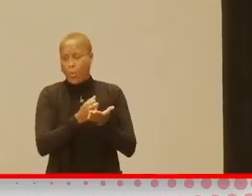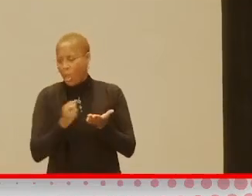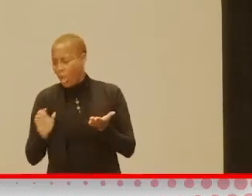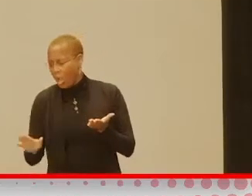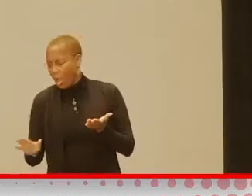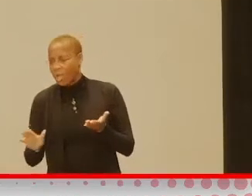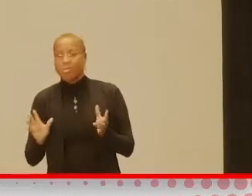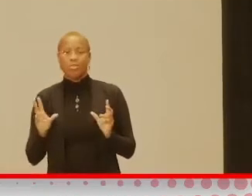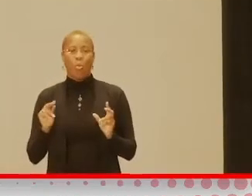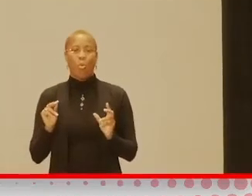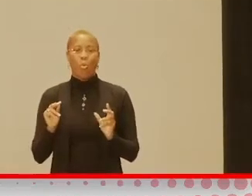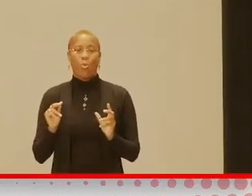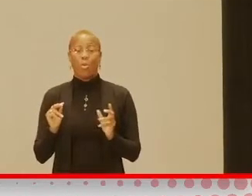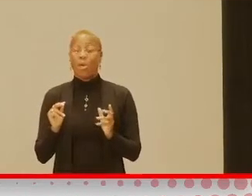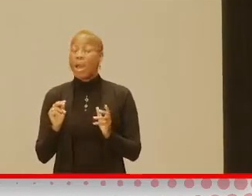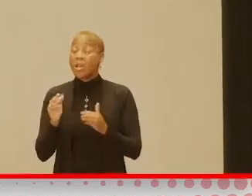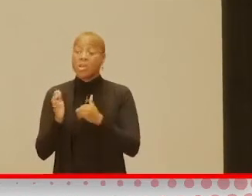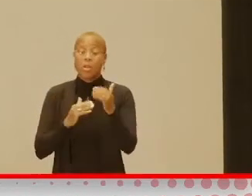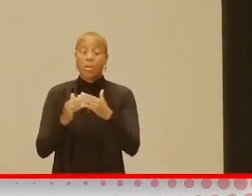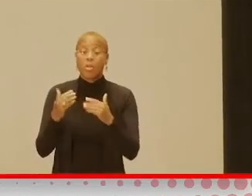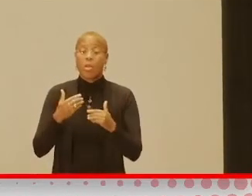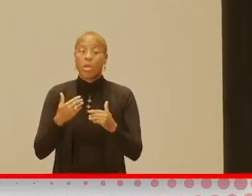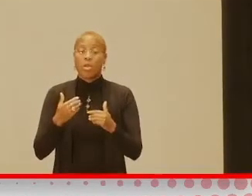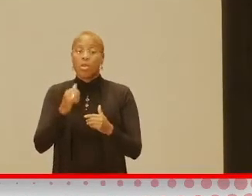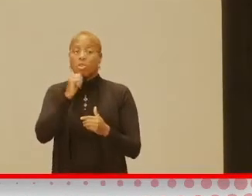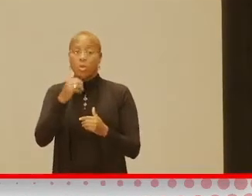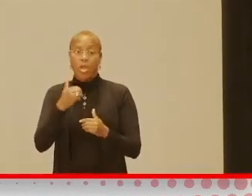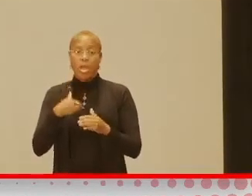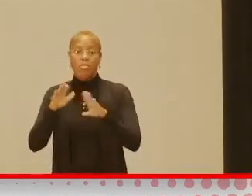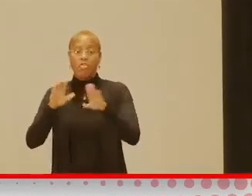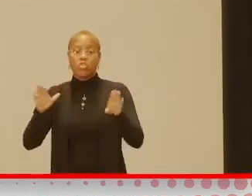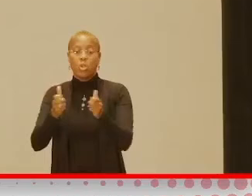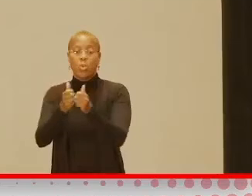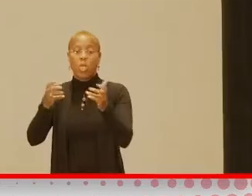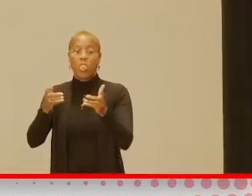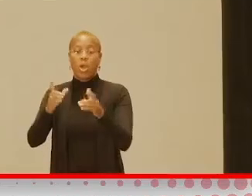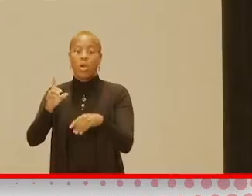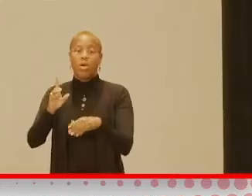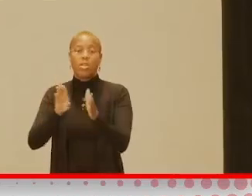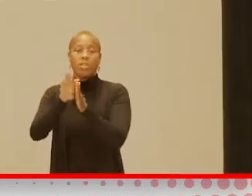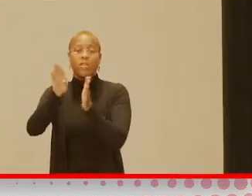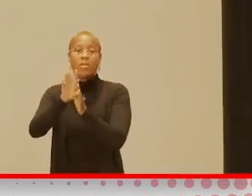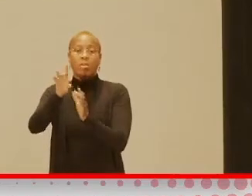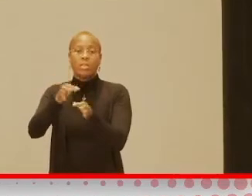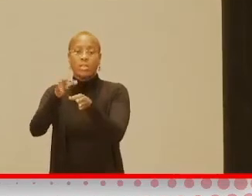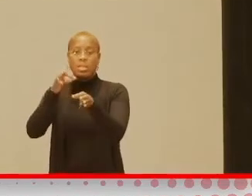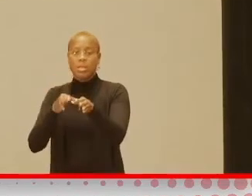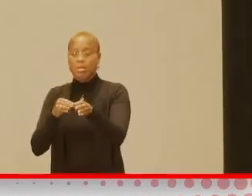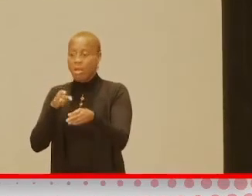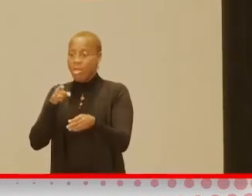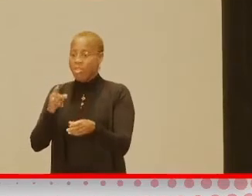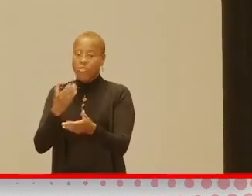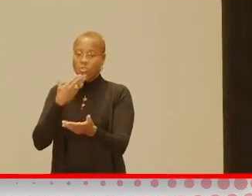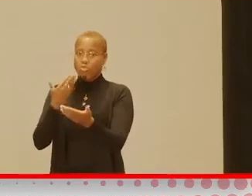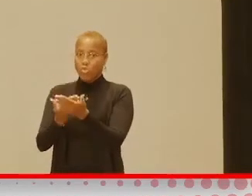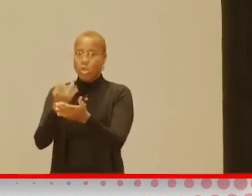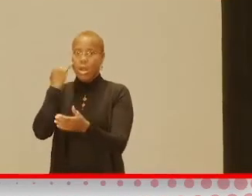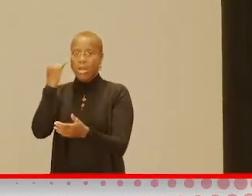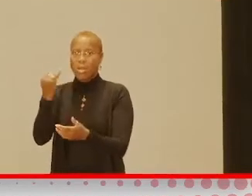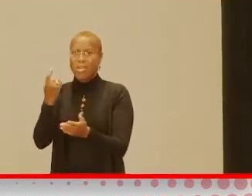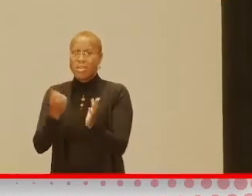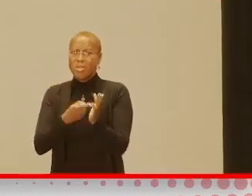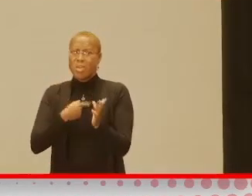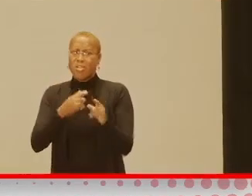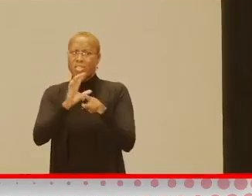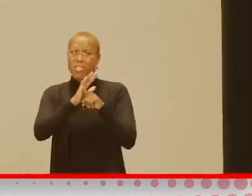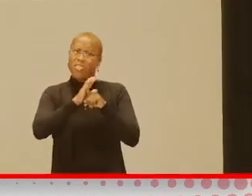for, even if you don't have a child that has developmental delays, this is good for most kids, because there's always those fast, obnoxious kids,